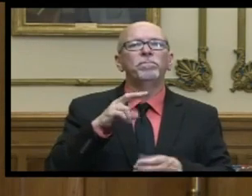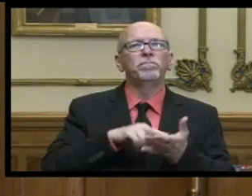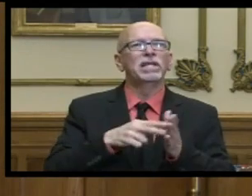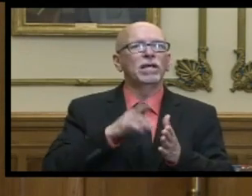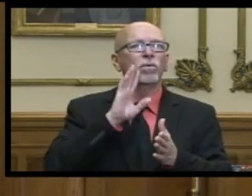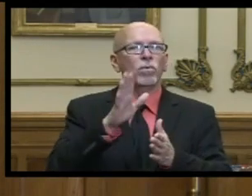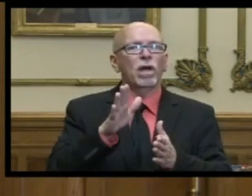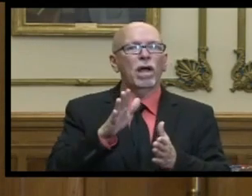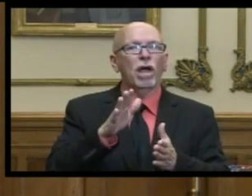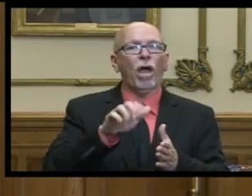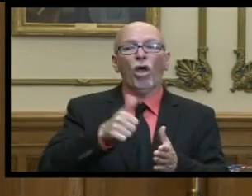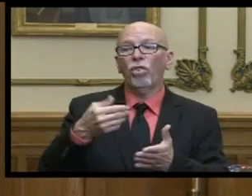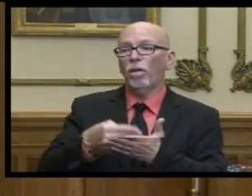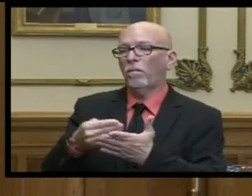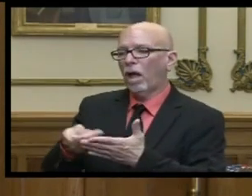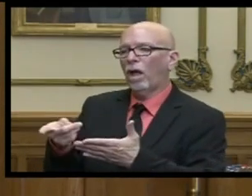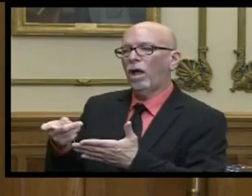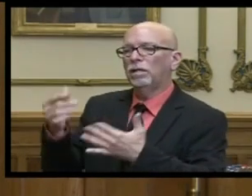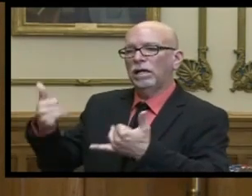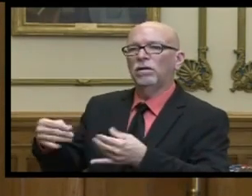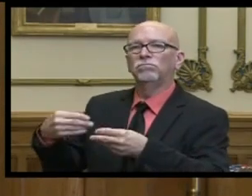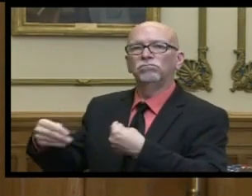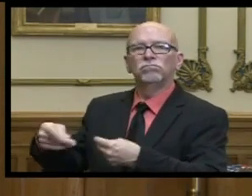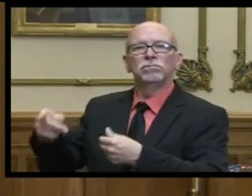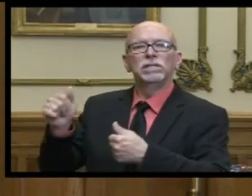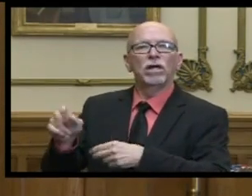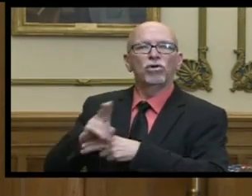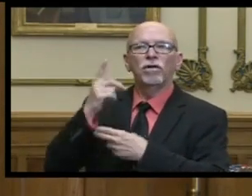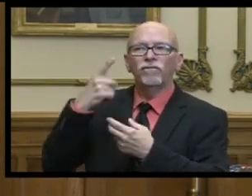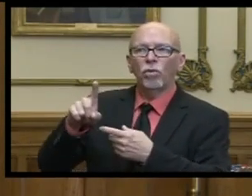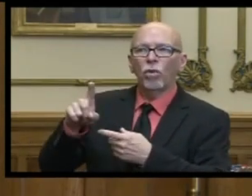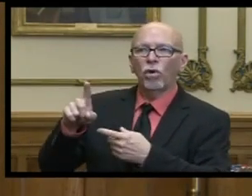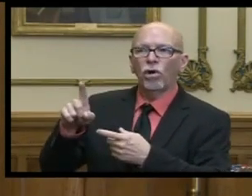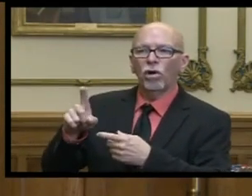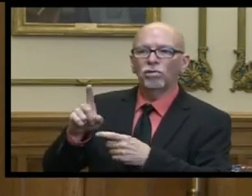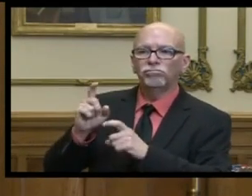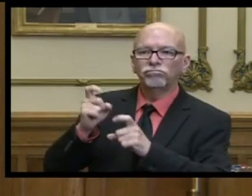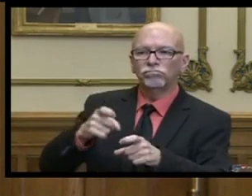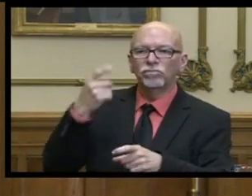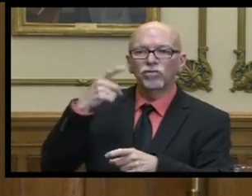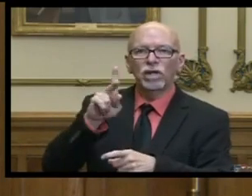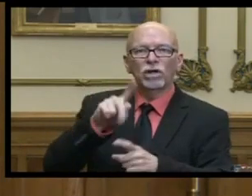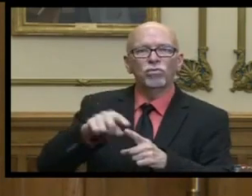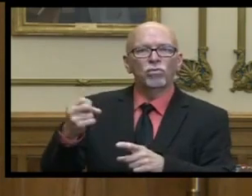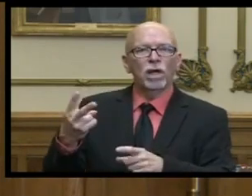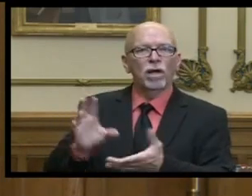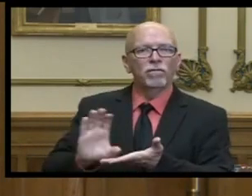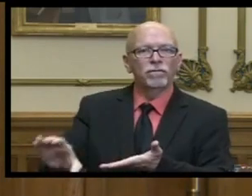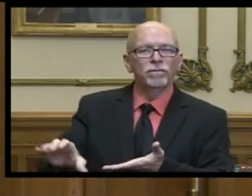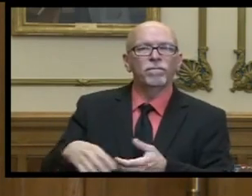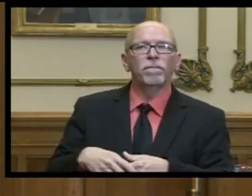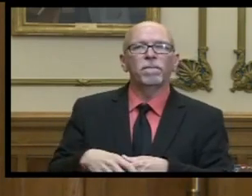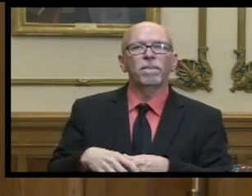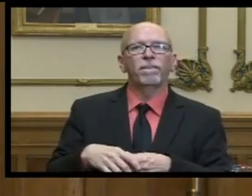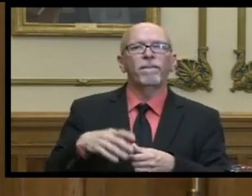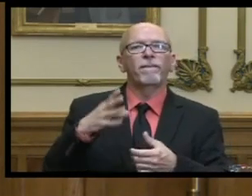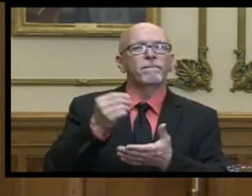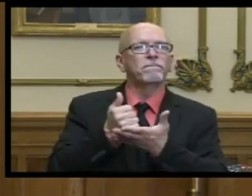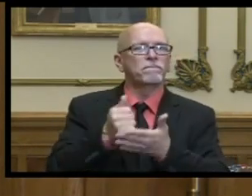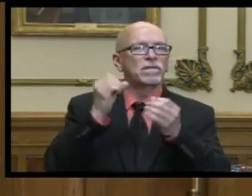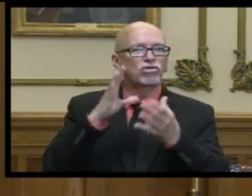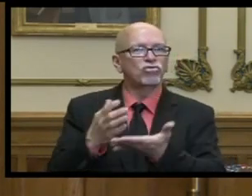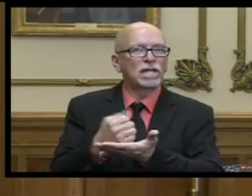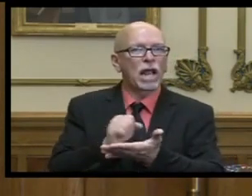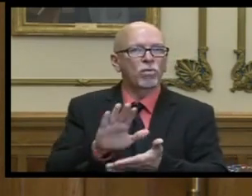would free up other money to possibly look uh for a contribution to uh k through 12 and help uh teacher